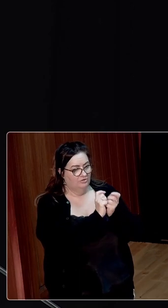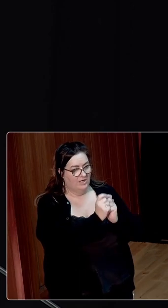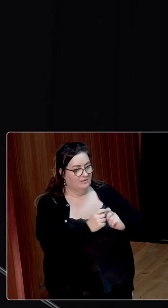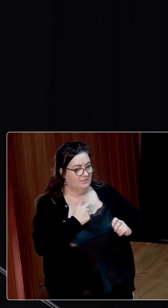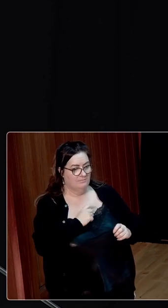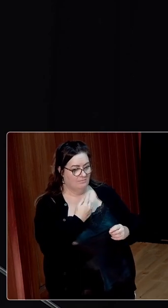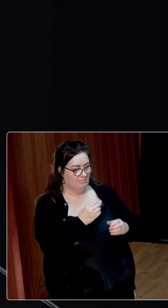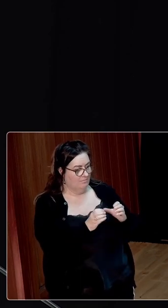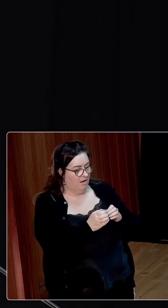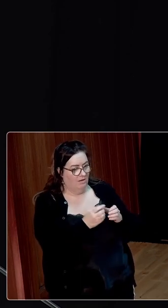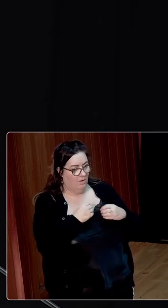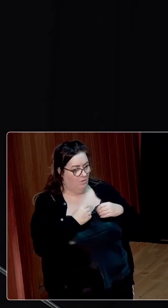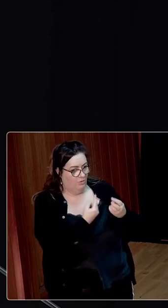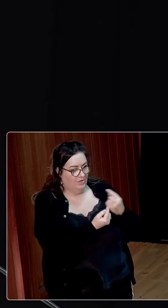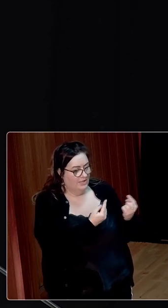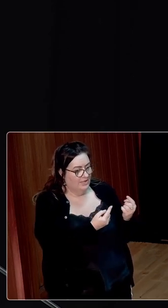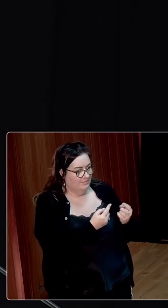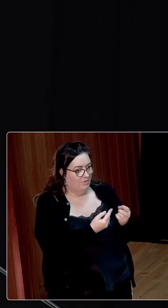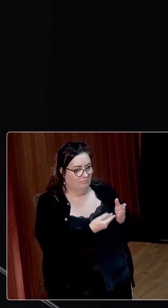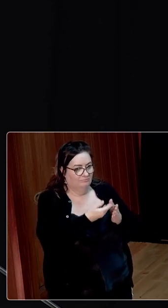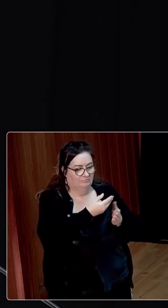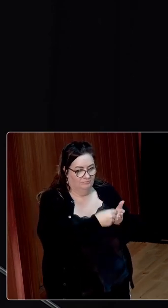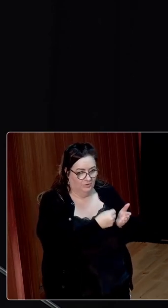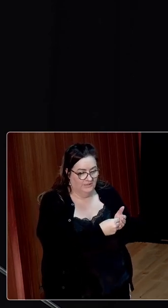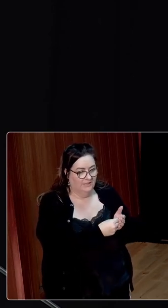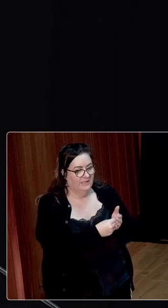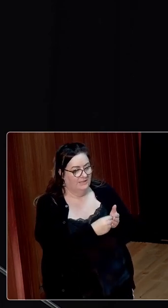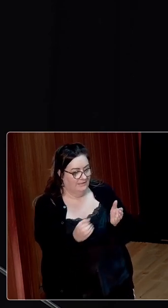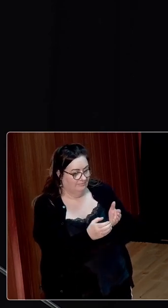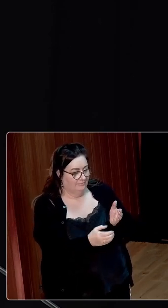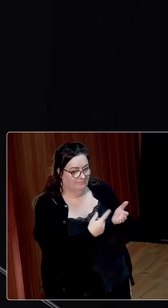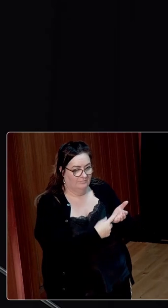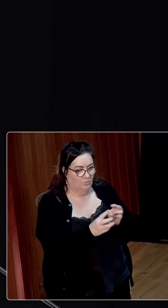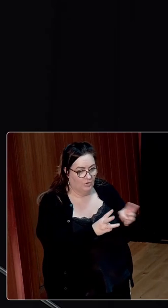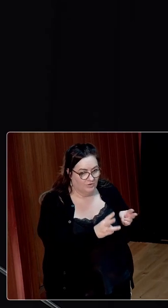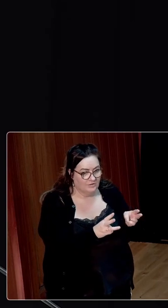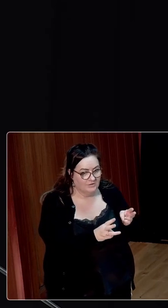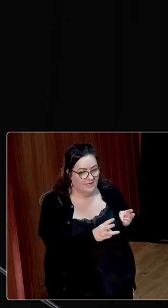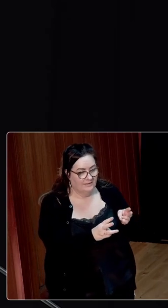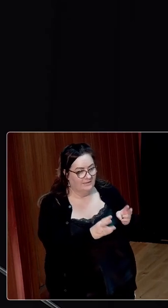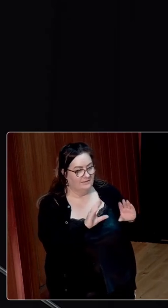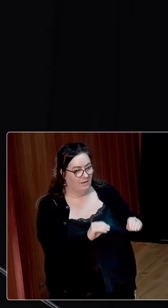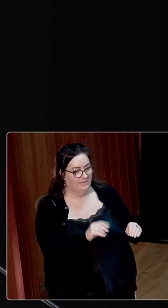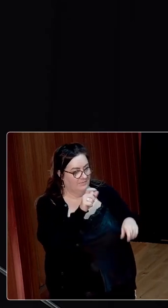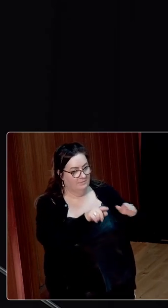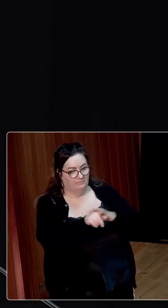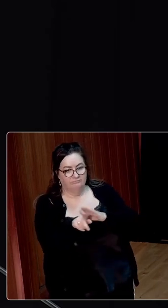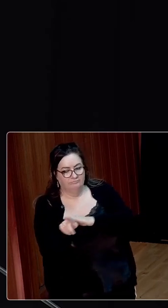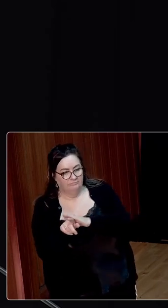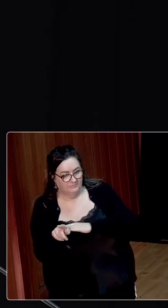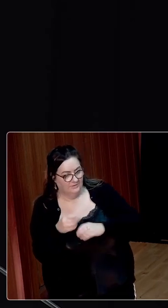smallholders improve their incomes and larger farmers to employ more labourers, thus stemming emigration and the